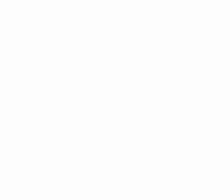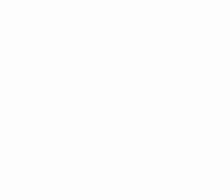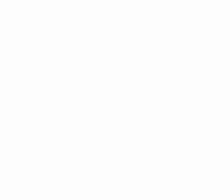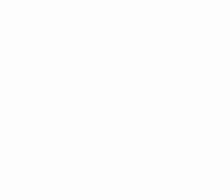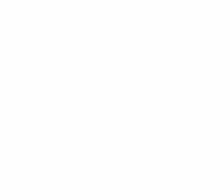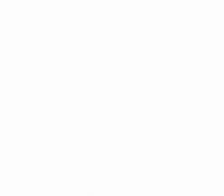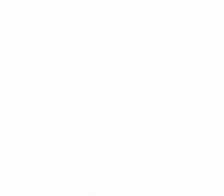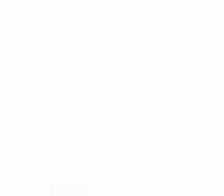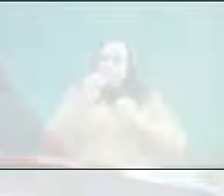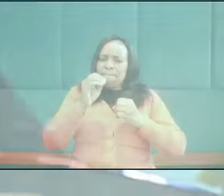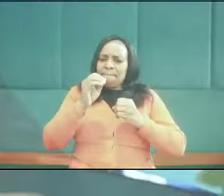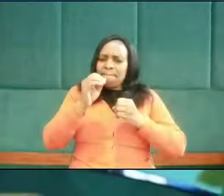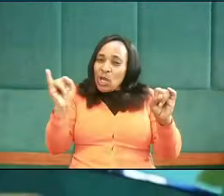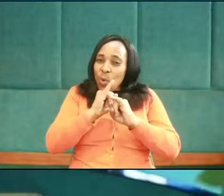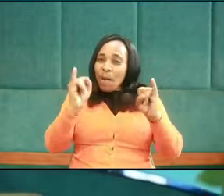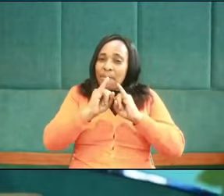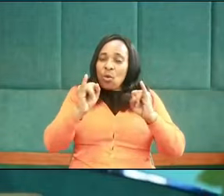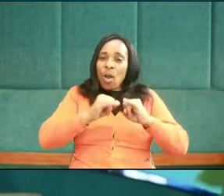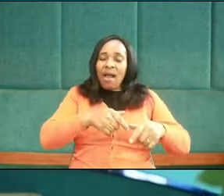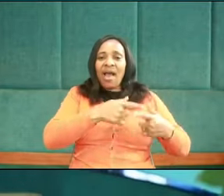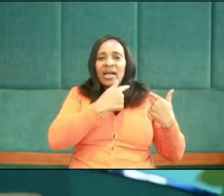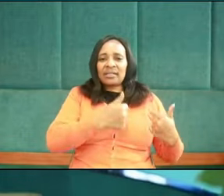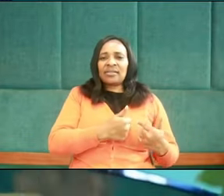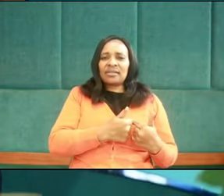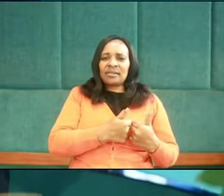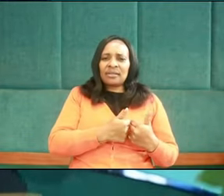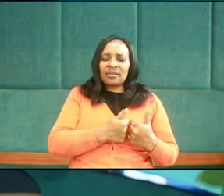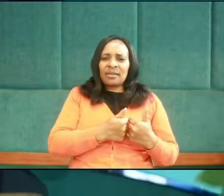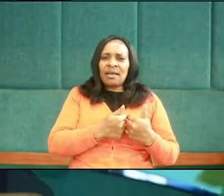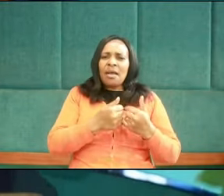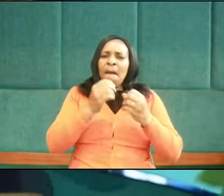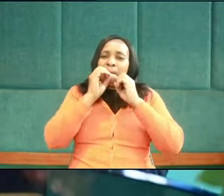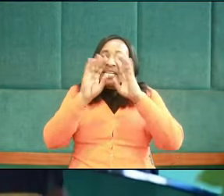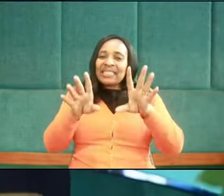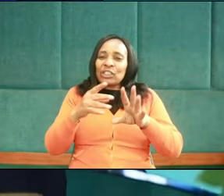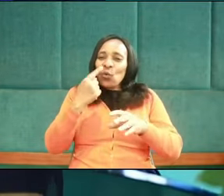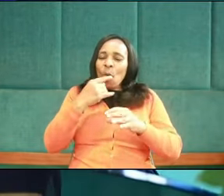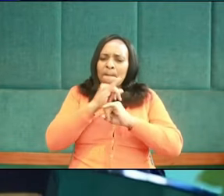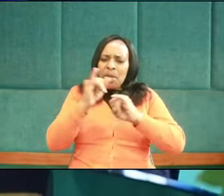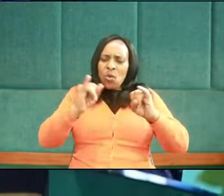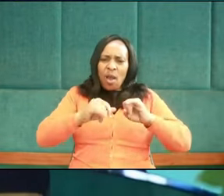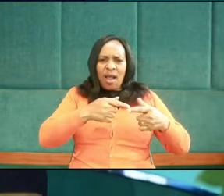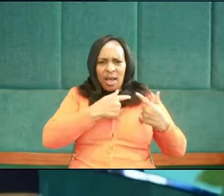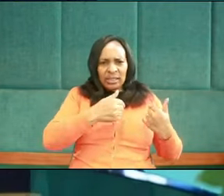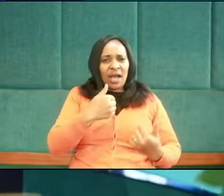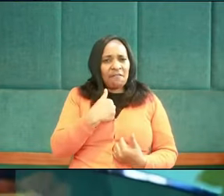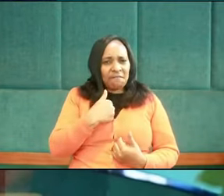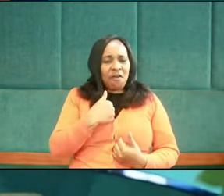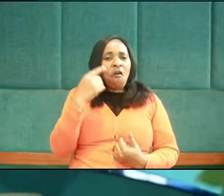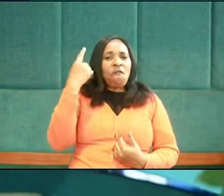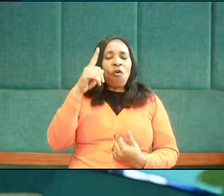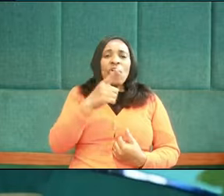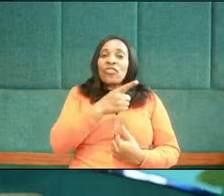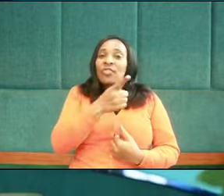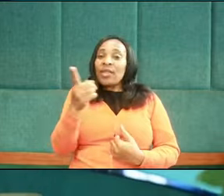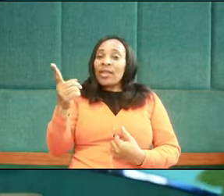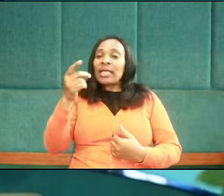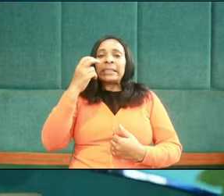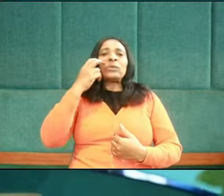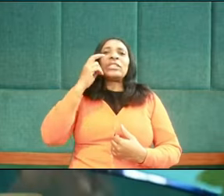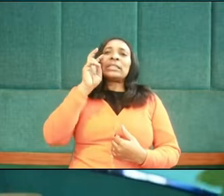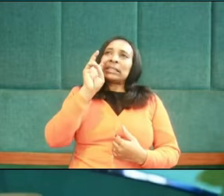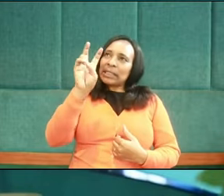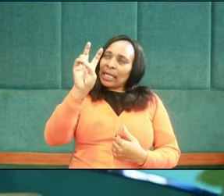Priority of Peel-Heartedness. Blessed are the pure in heart, for they shall see